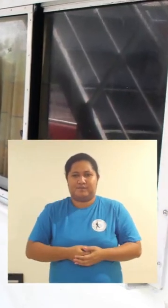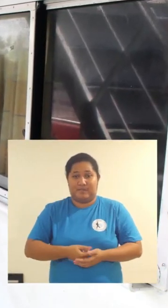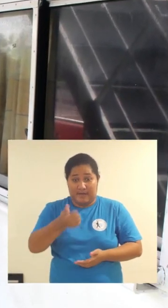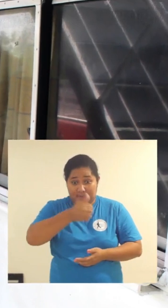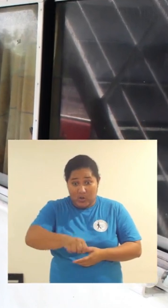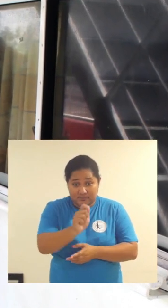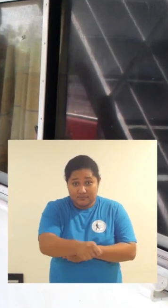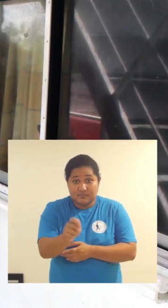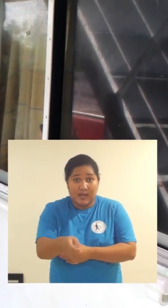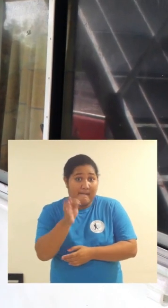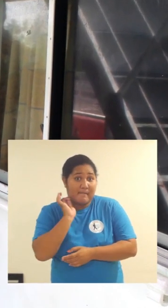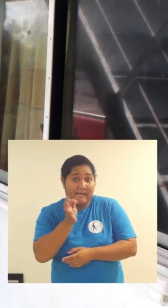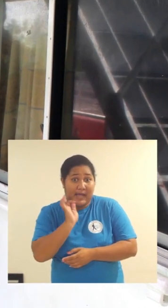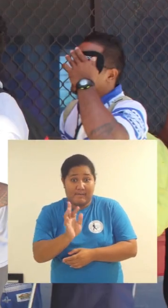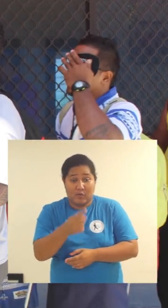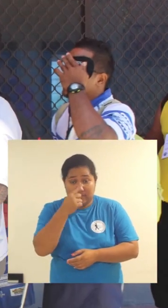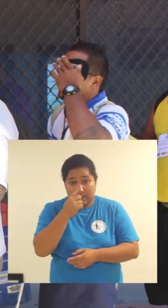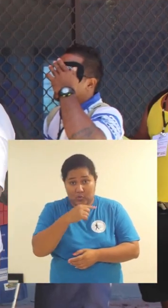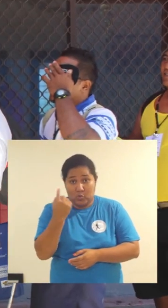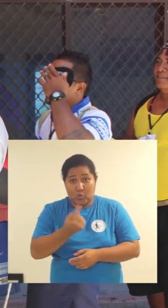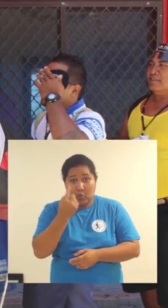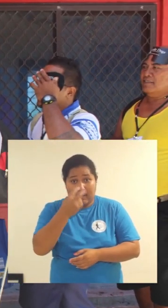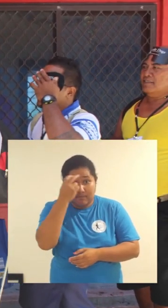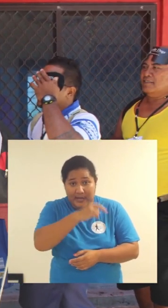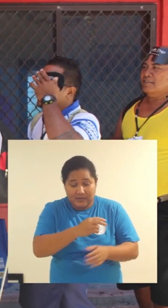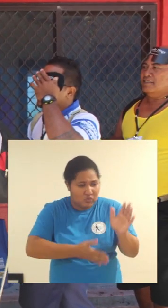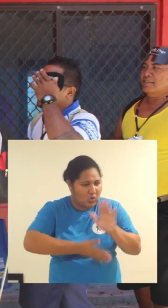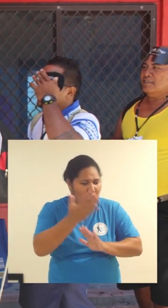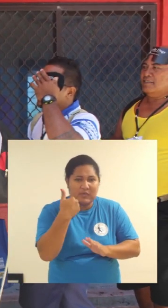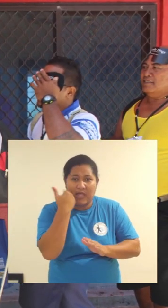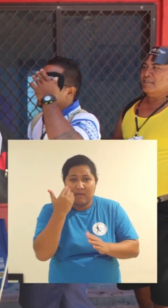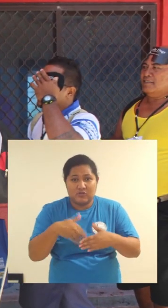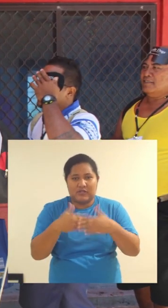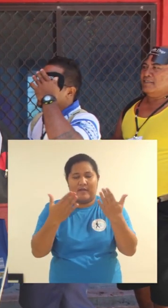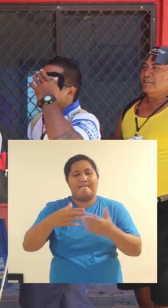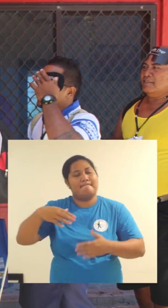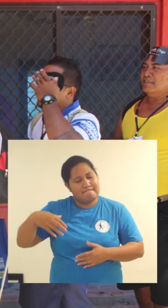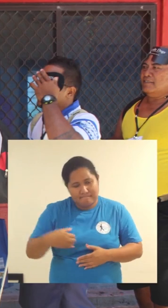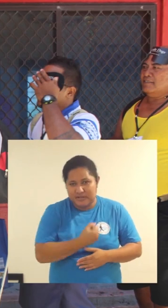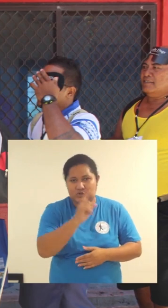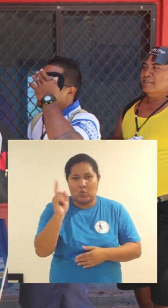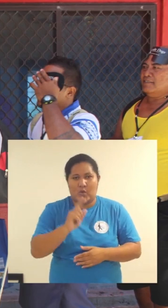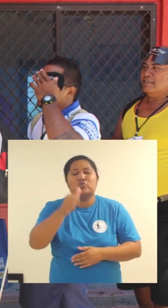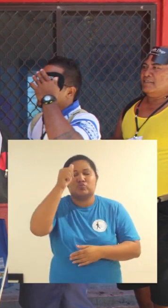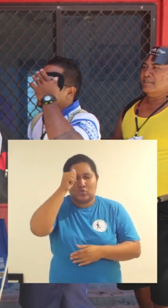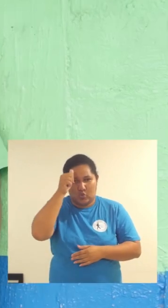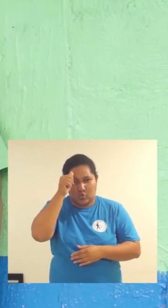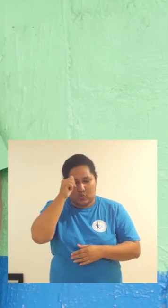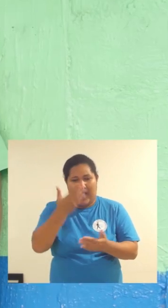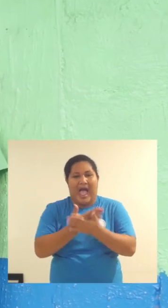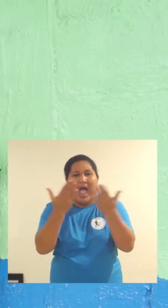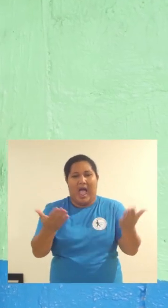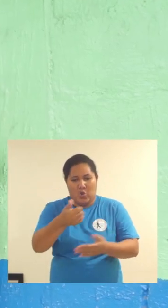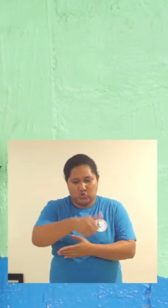we it, we get information it. We are now from this country, we can't get information